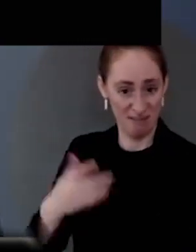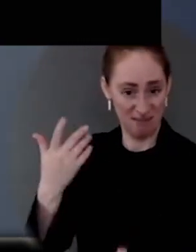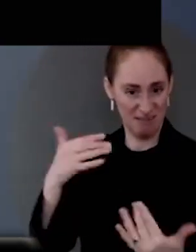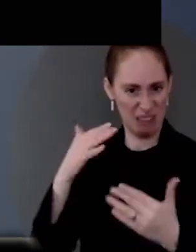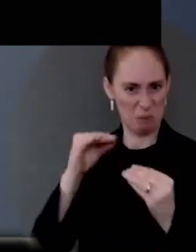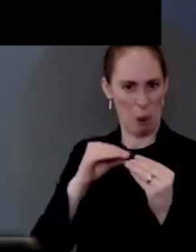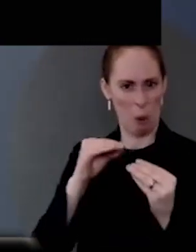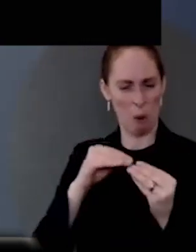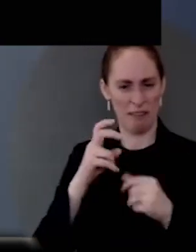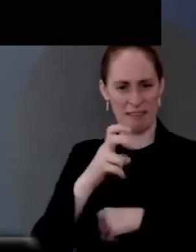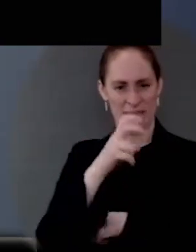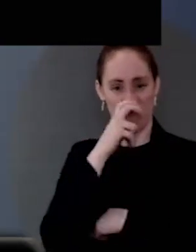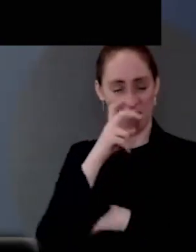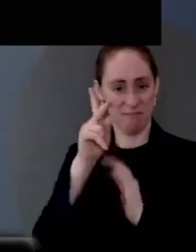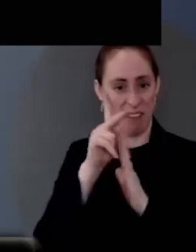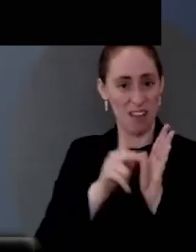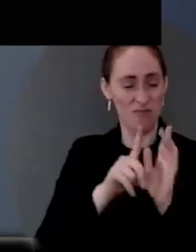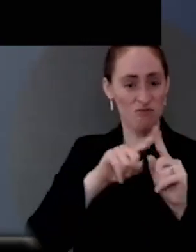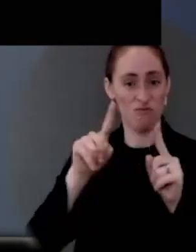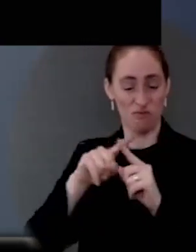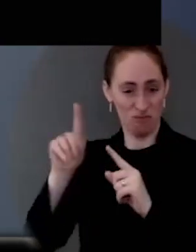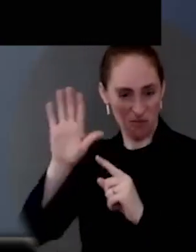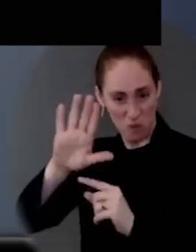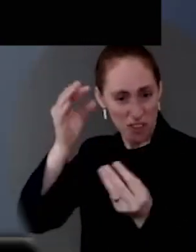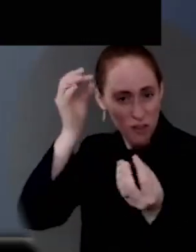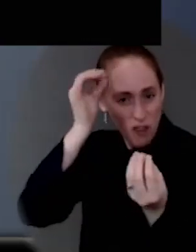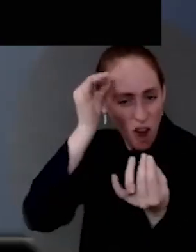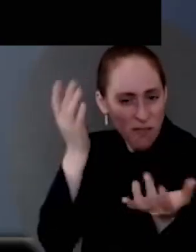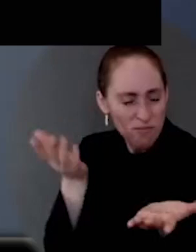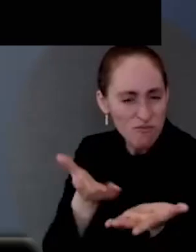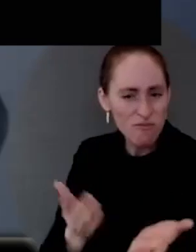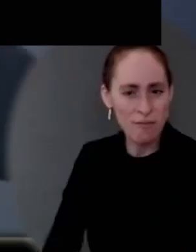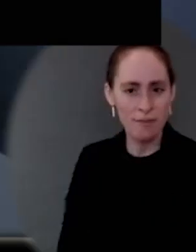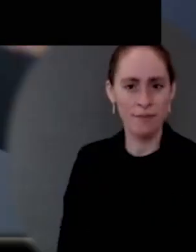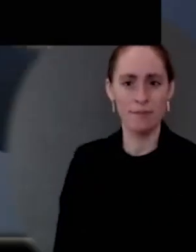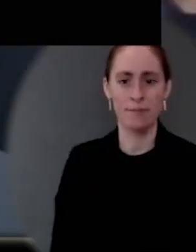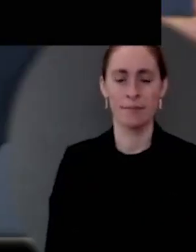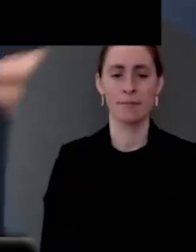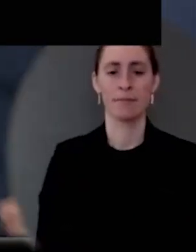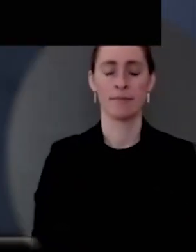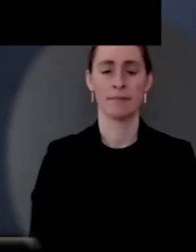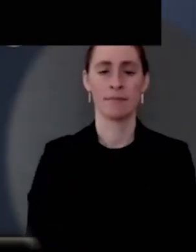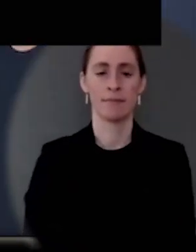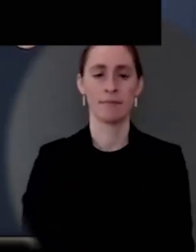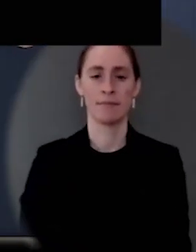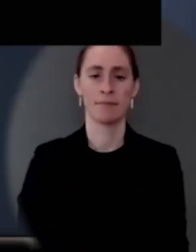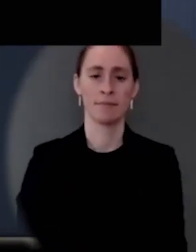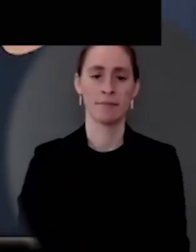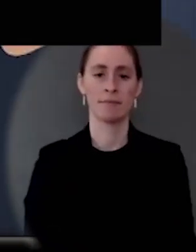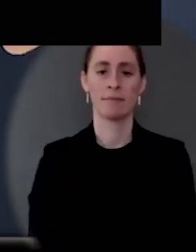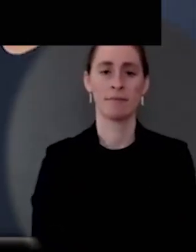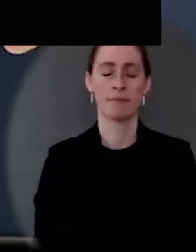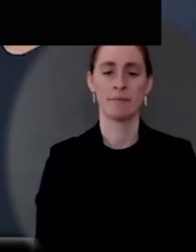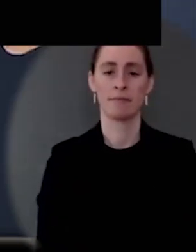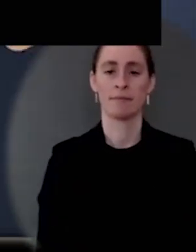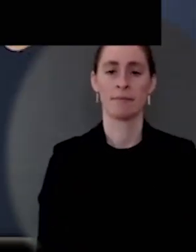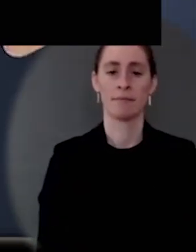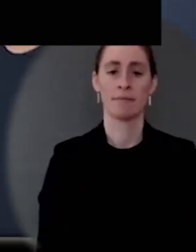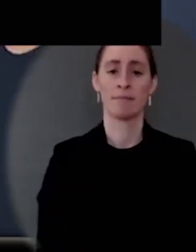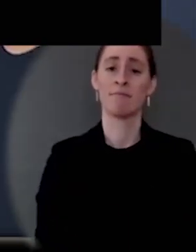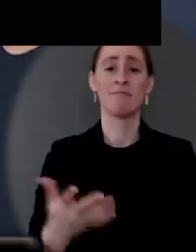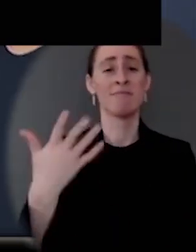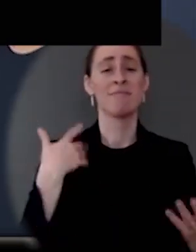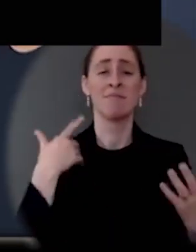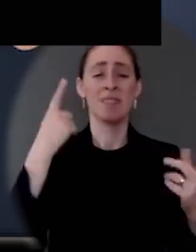approved, through the CDC and FDA, vaccines for 5- to 11-year-olds they're not approved for kids younger than that – to keep their kids safe and